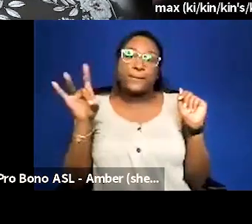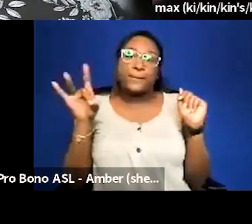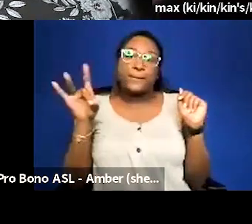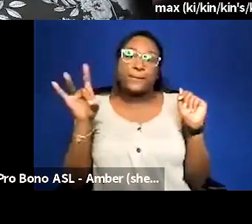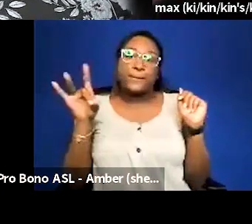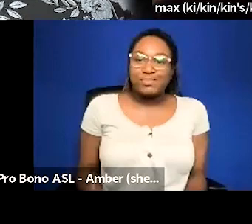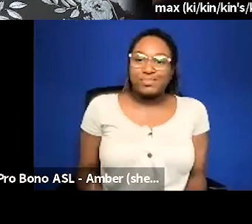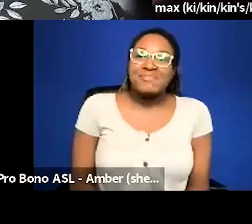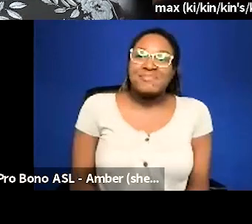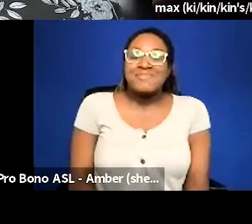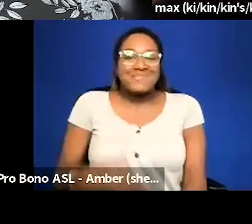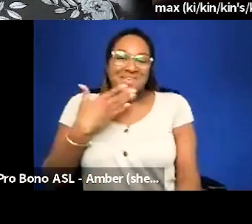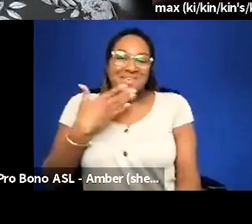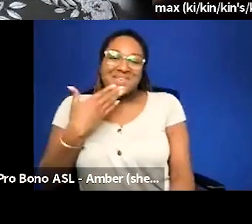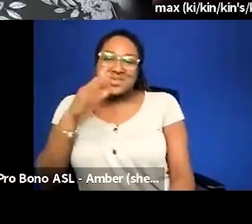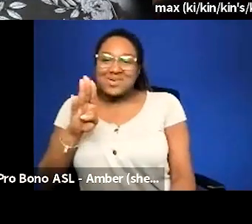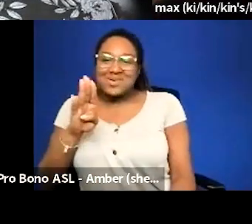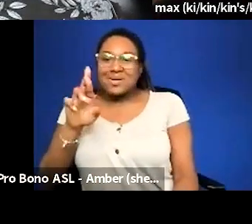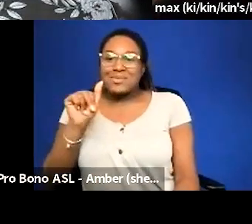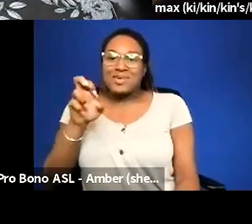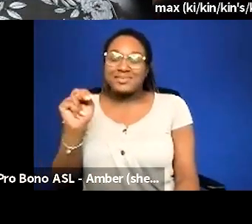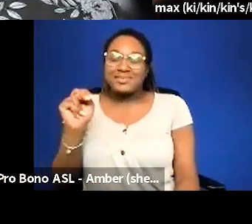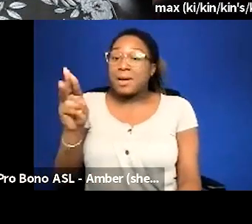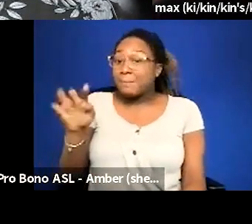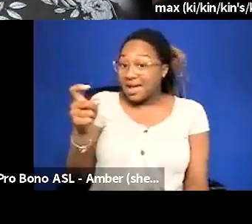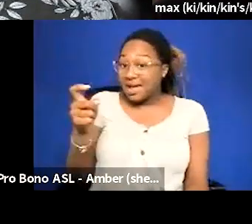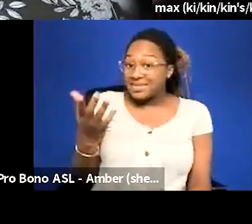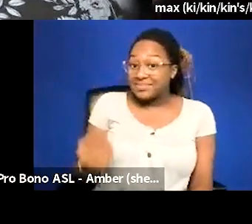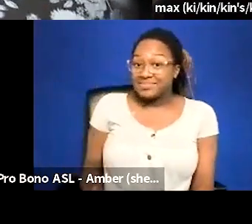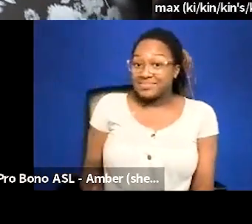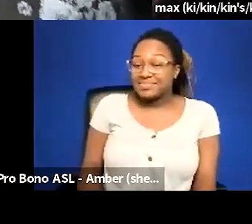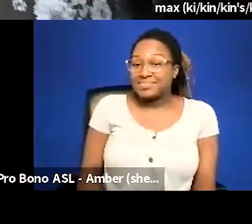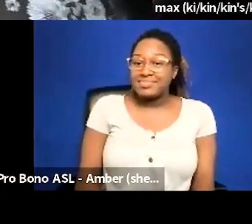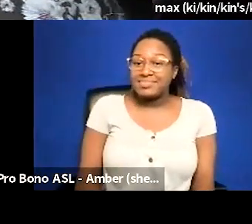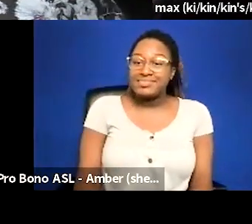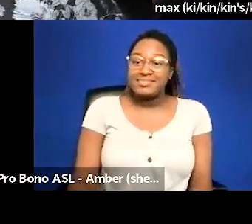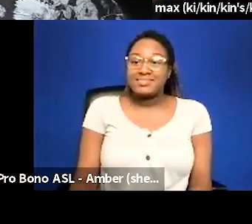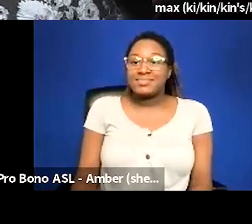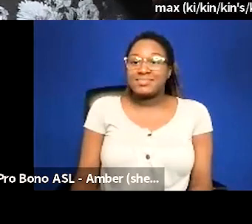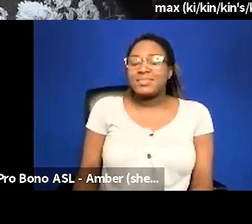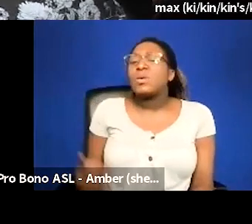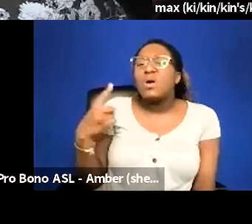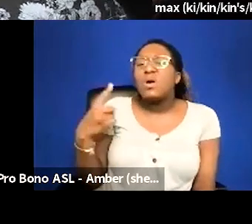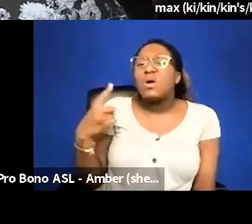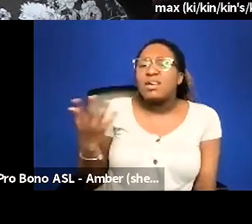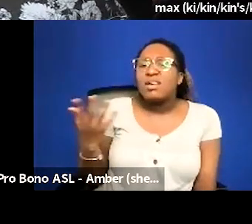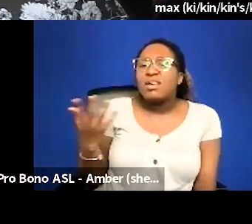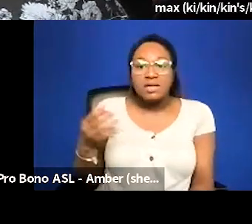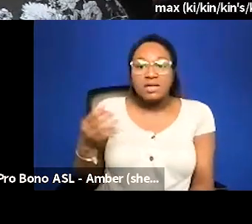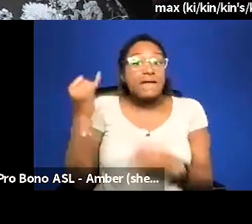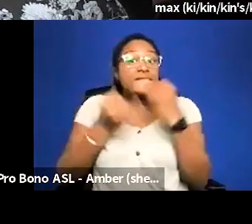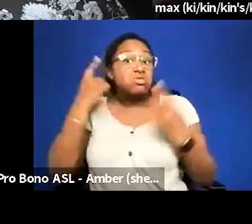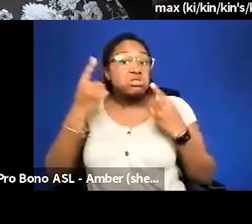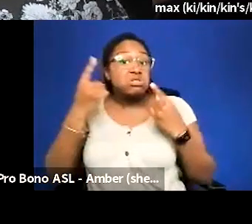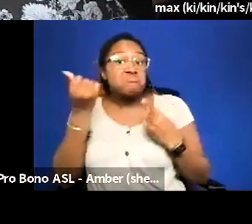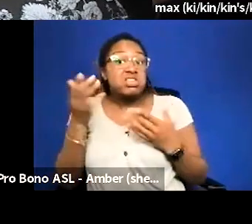um thank you brandon um max what's the question final thoughts or anything that you